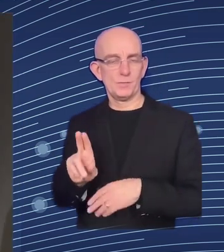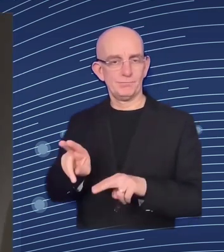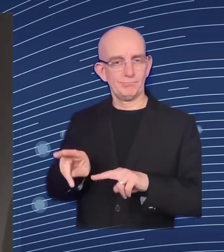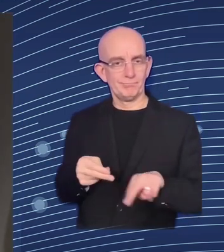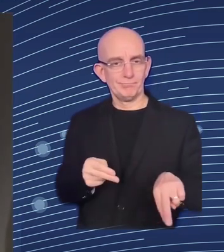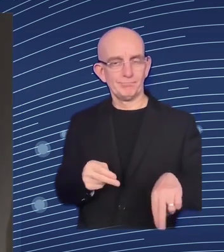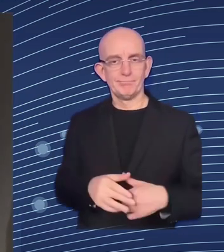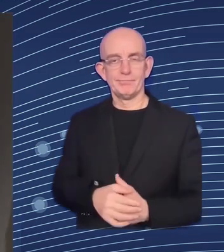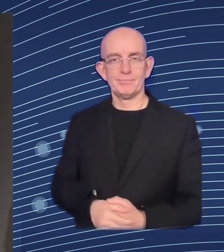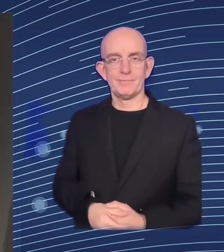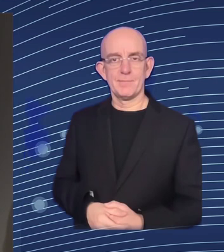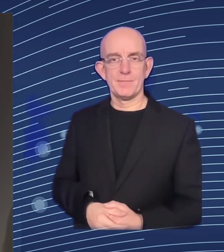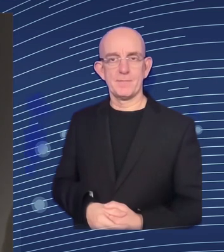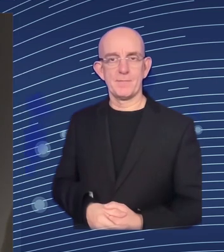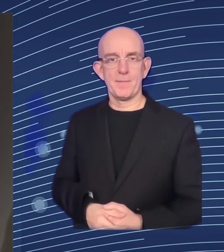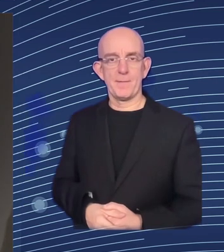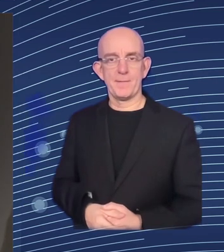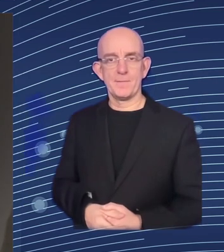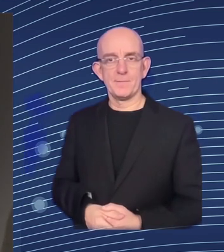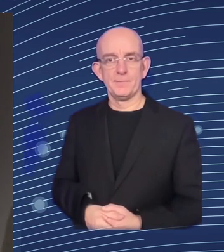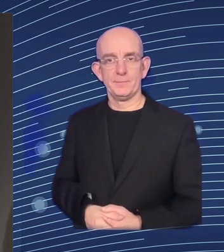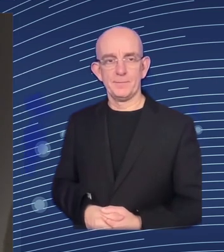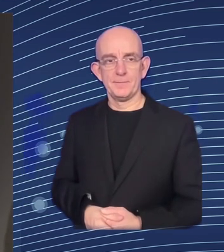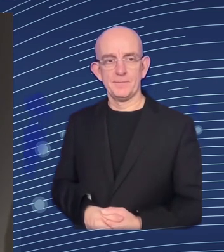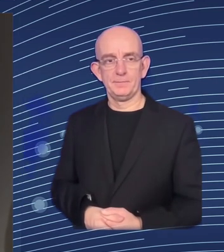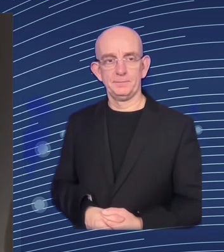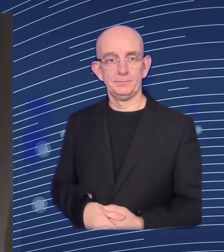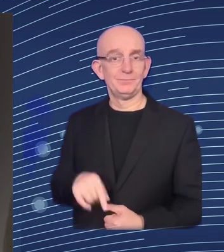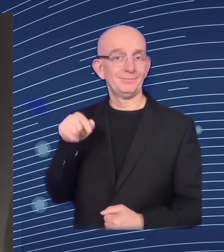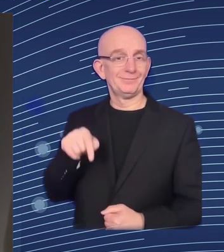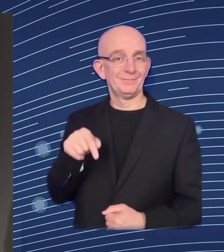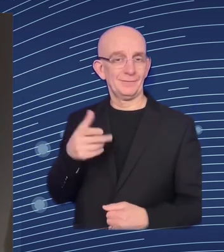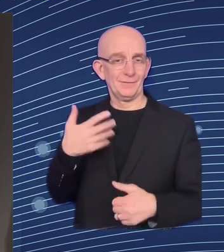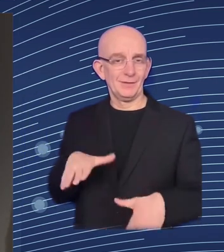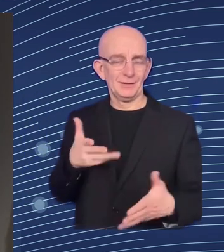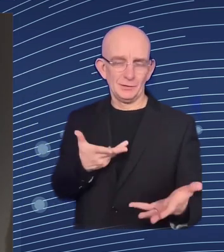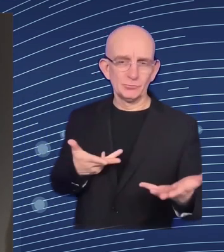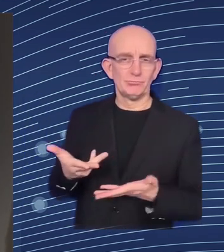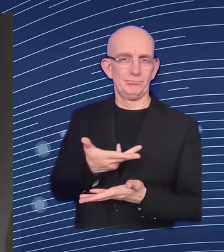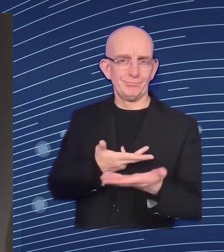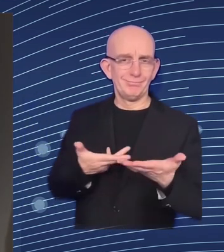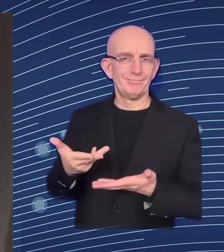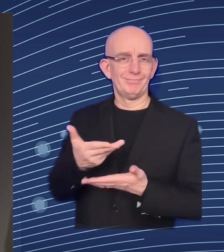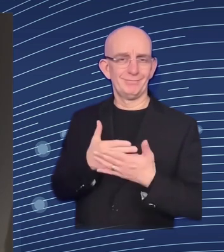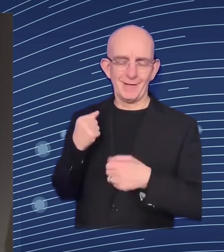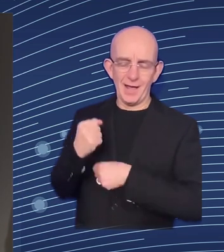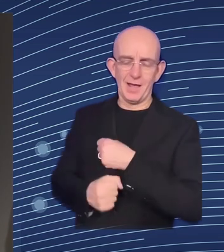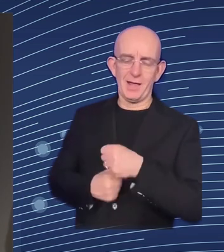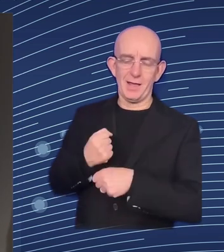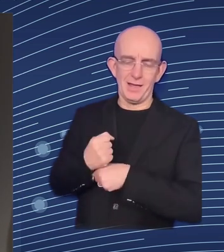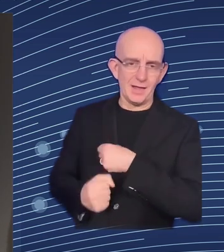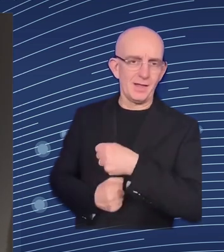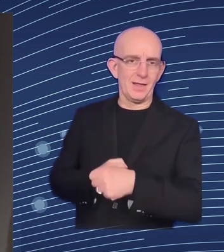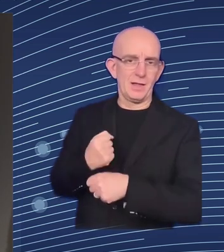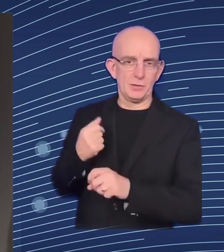many years already this is a strong partnership um that in a way brings together two elements the solid policy expertise